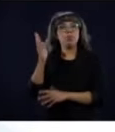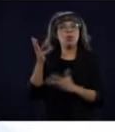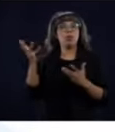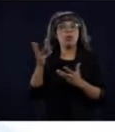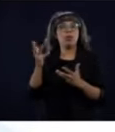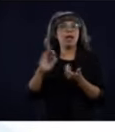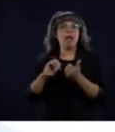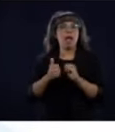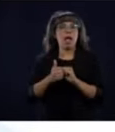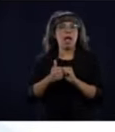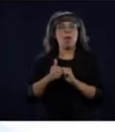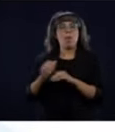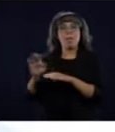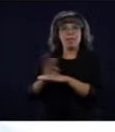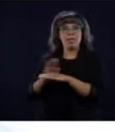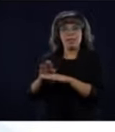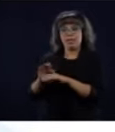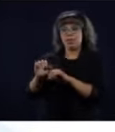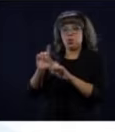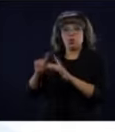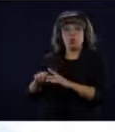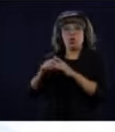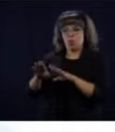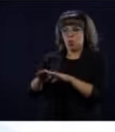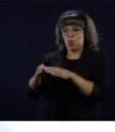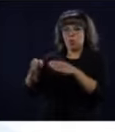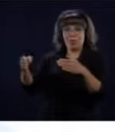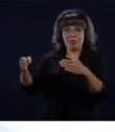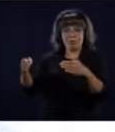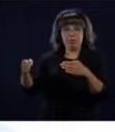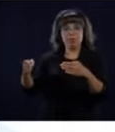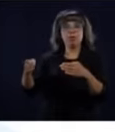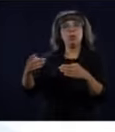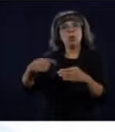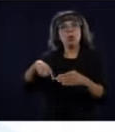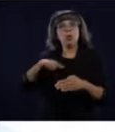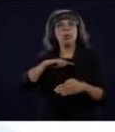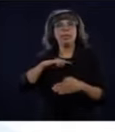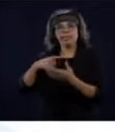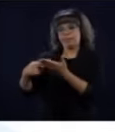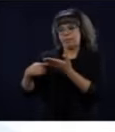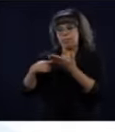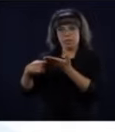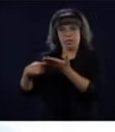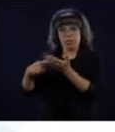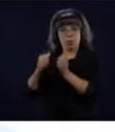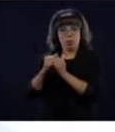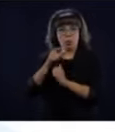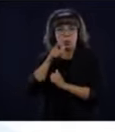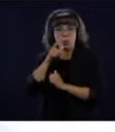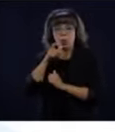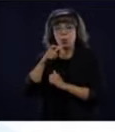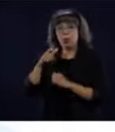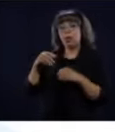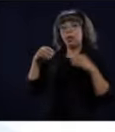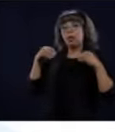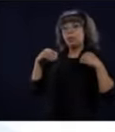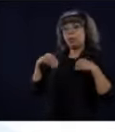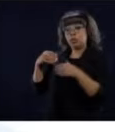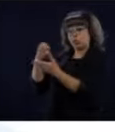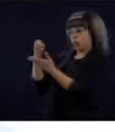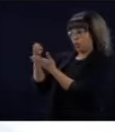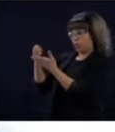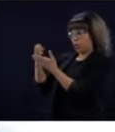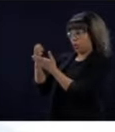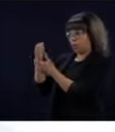our businesses. It's the product of the collaboration between the Minister of Economy, Minister of Labour,